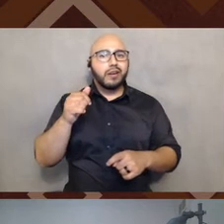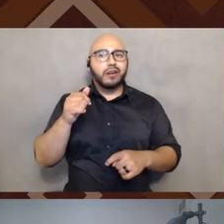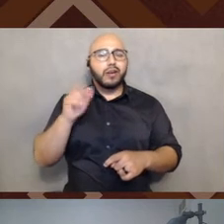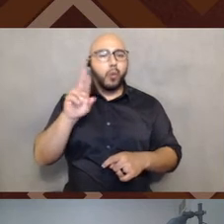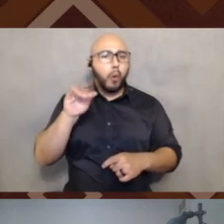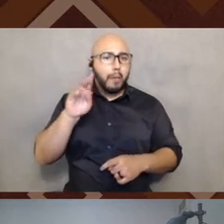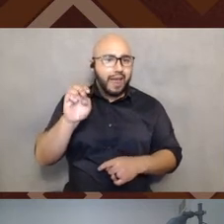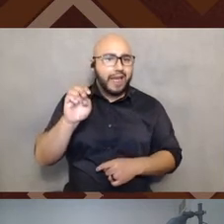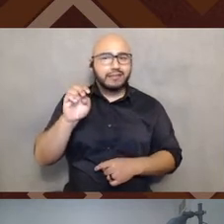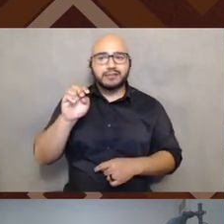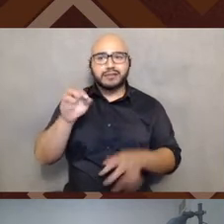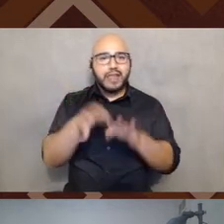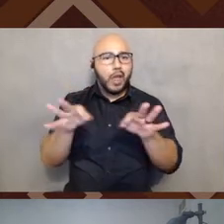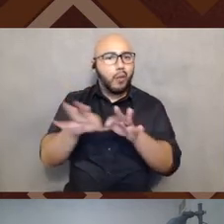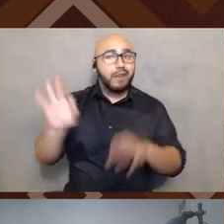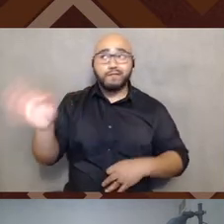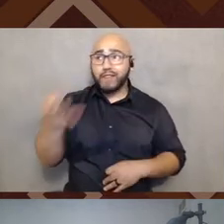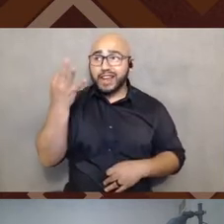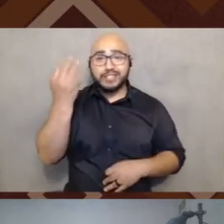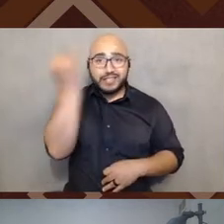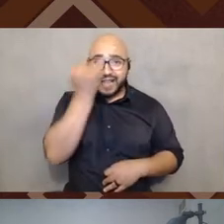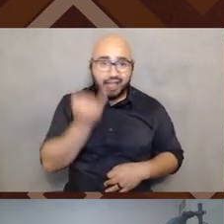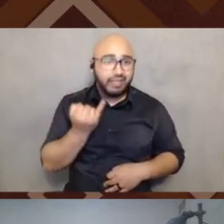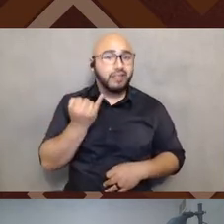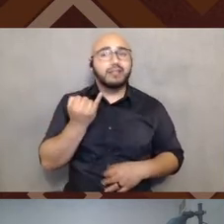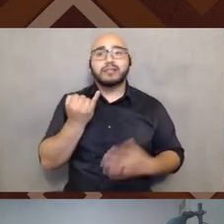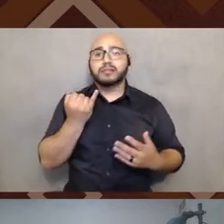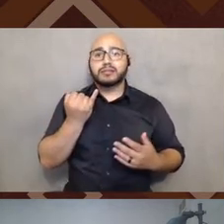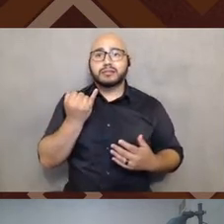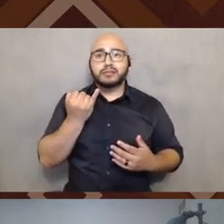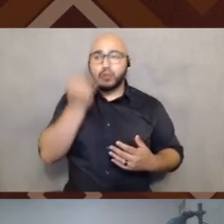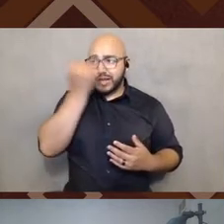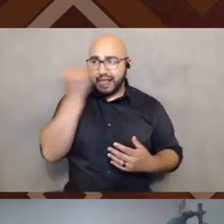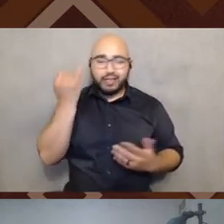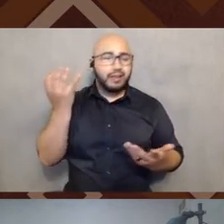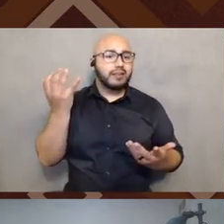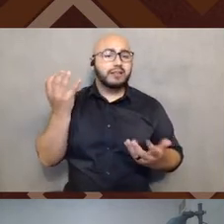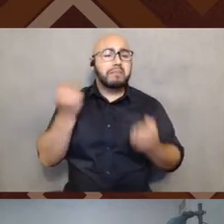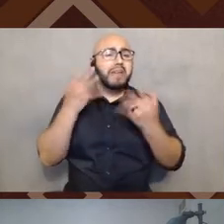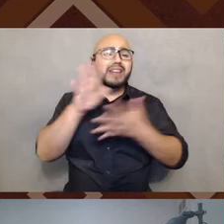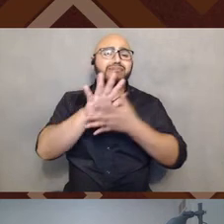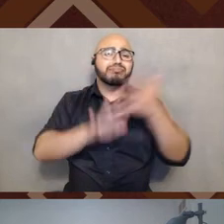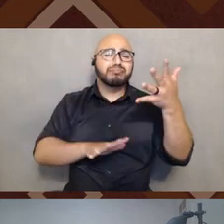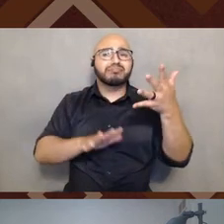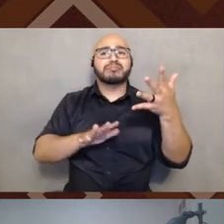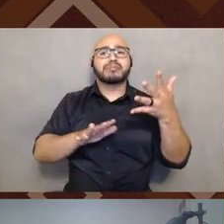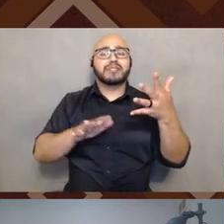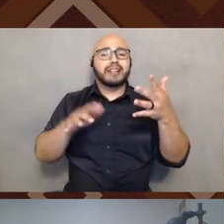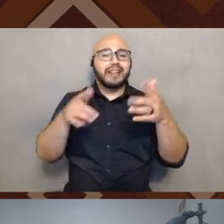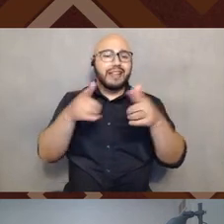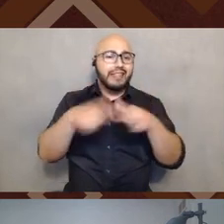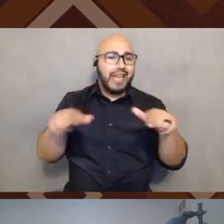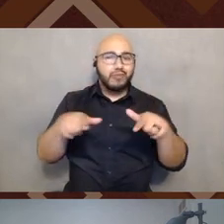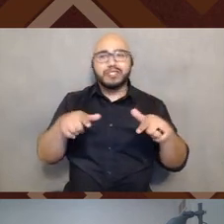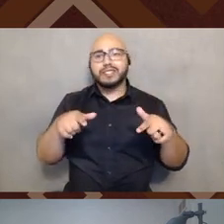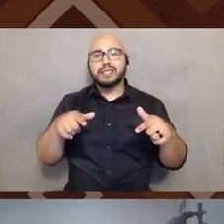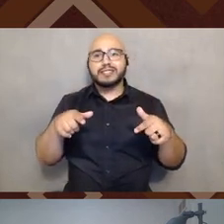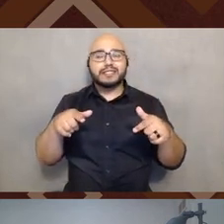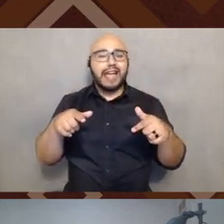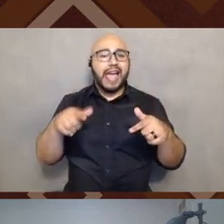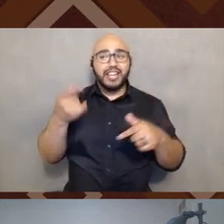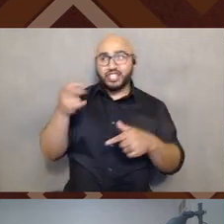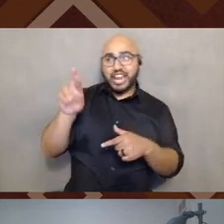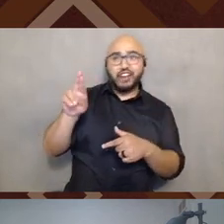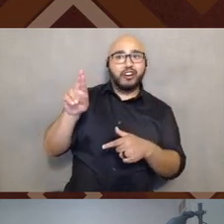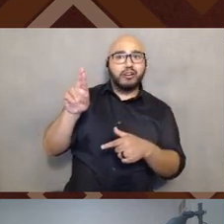languages, French and Italian. And, right. Um, there are, there are many languages that are gendered in that way and everything is either la